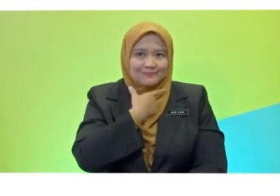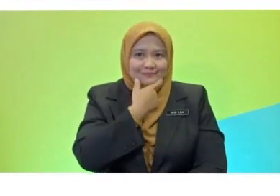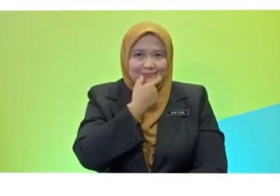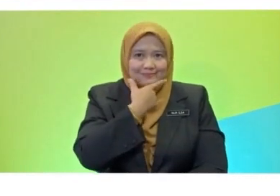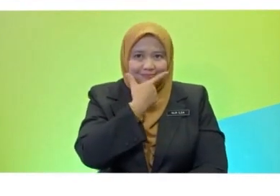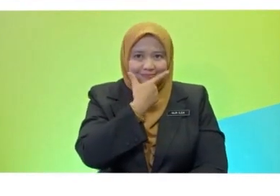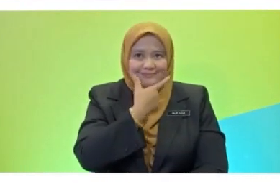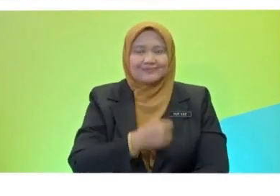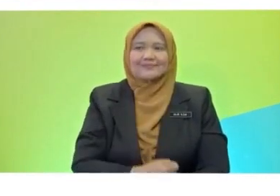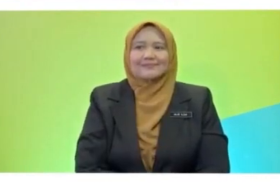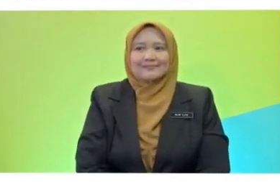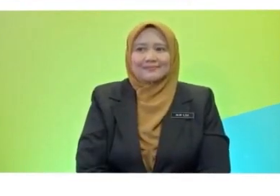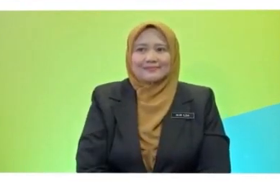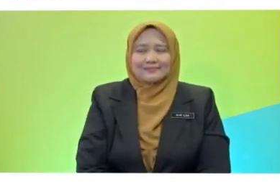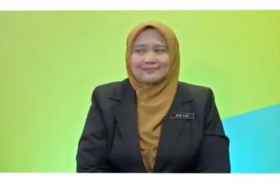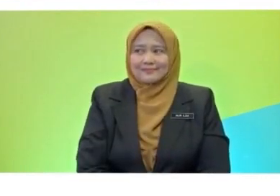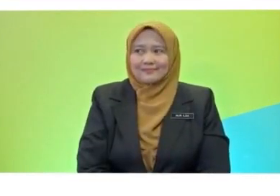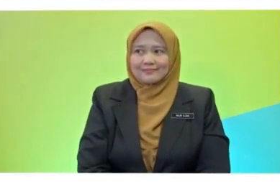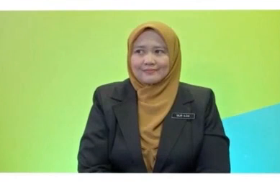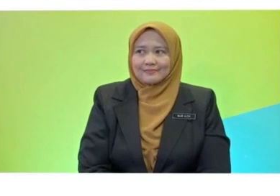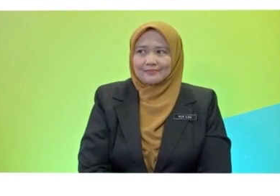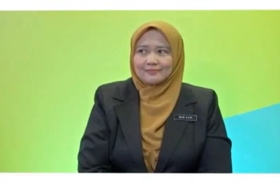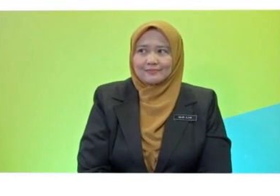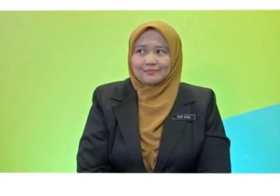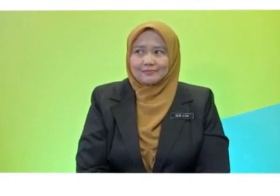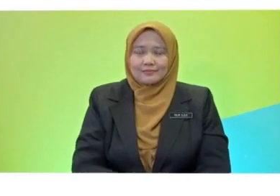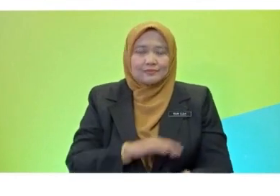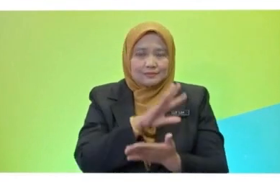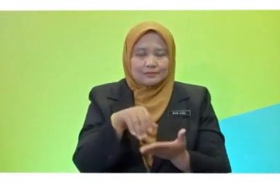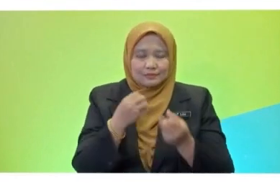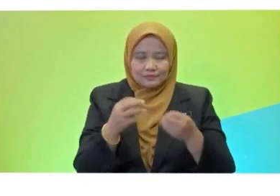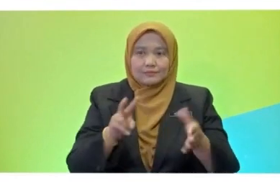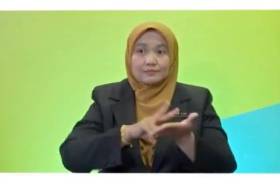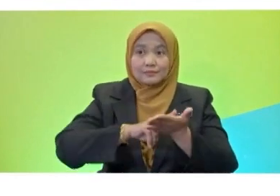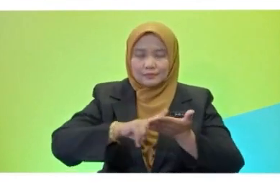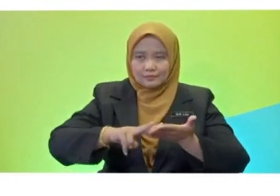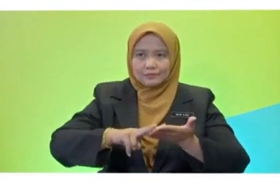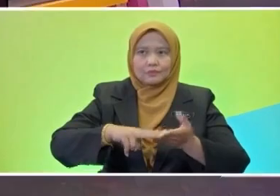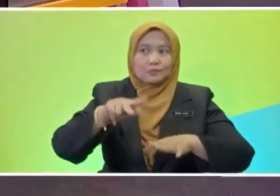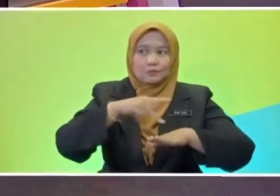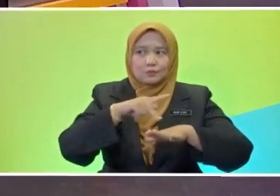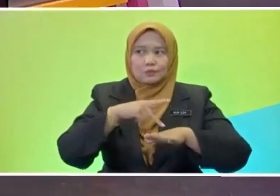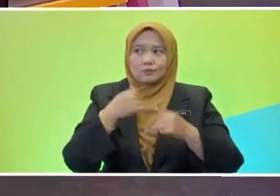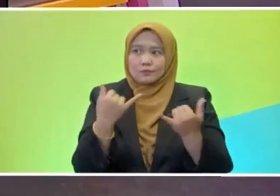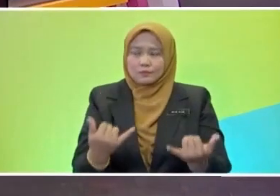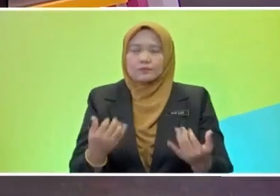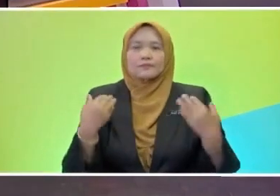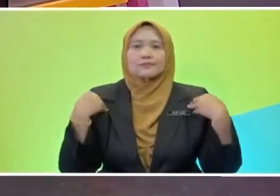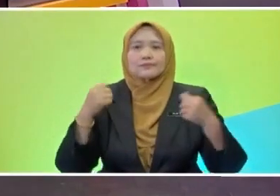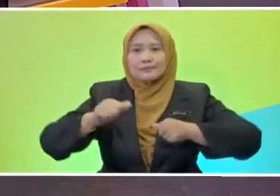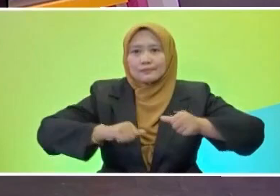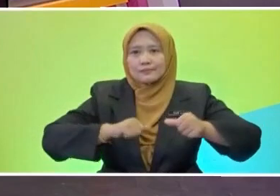Joelle. Okay. Okay. Since you have read, recited the poem, now we're going to do an activity